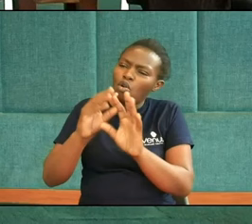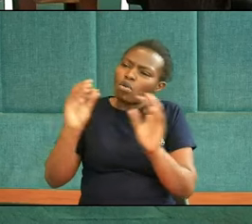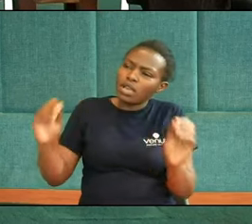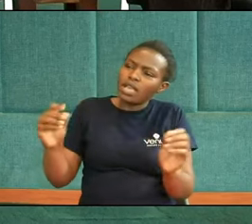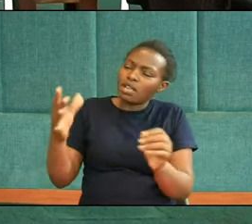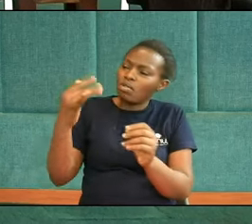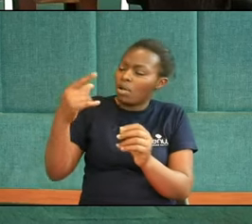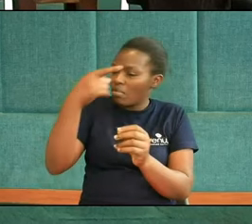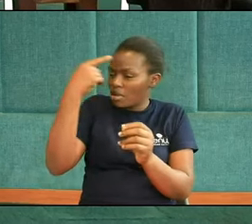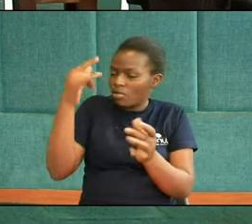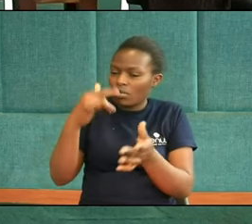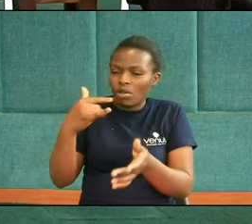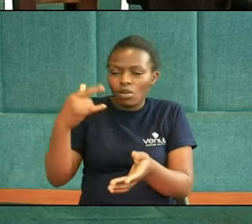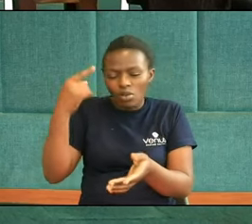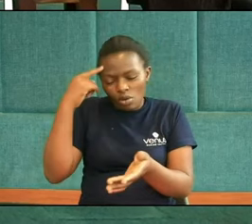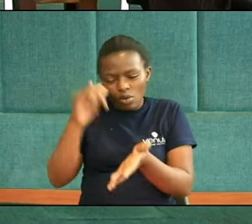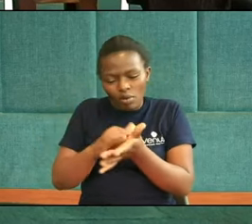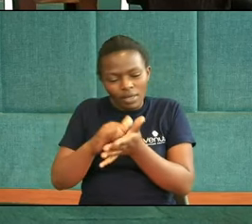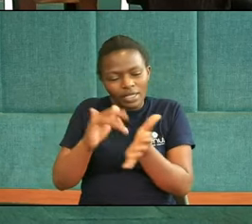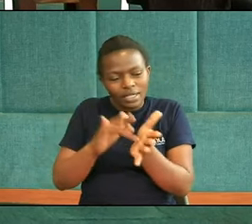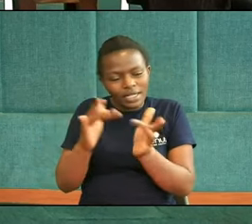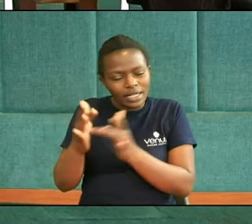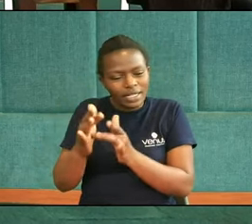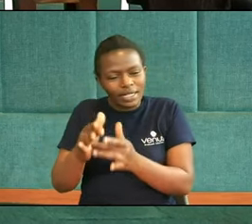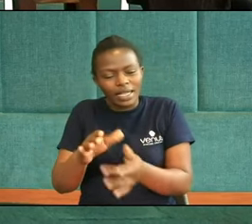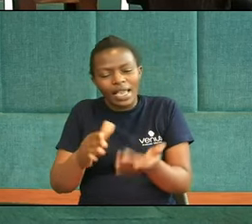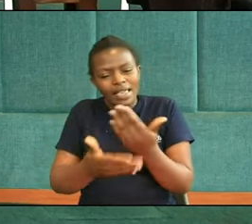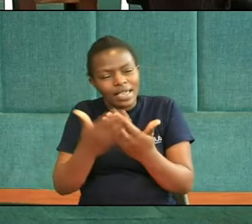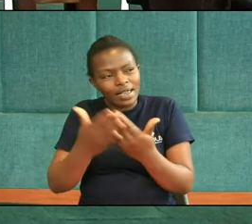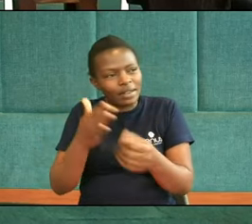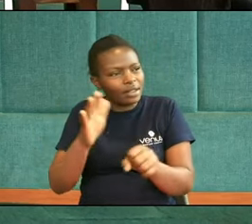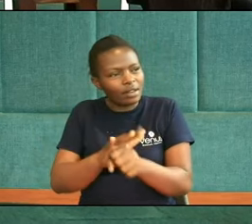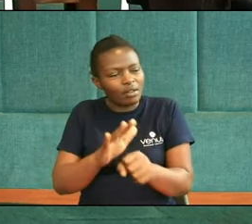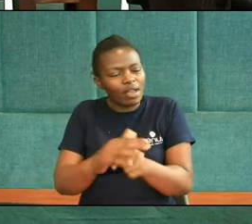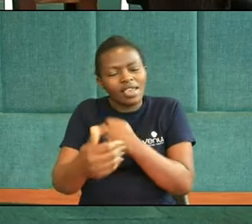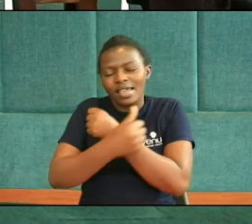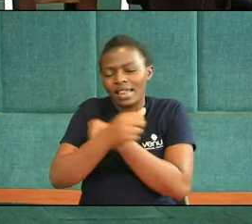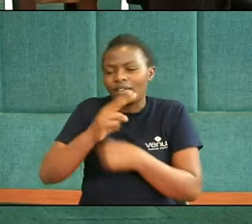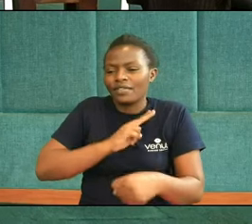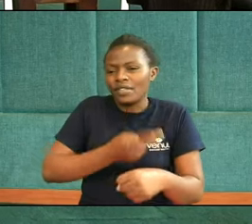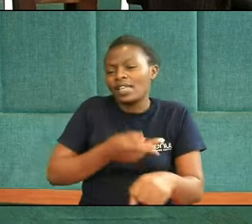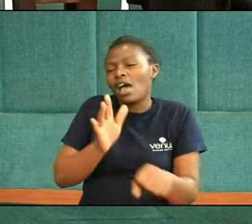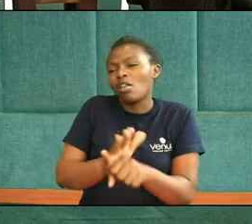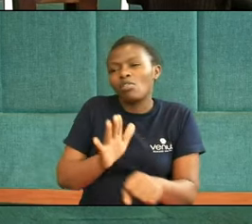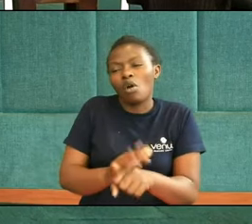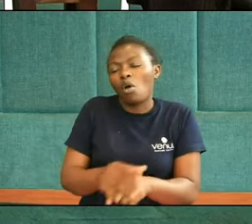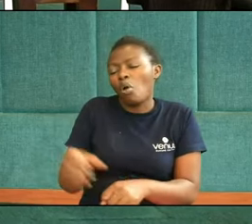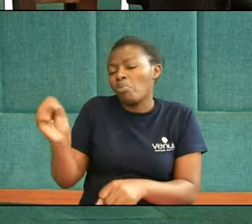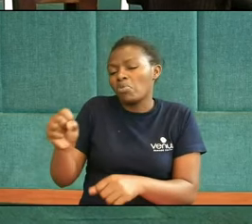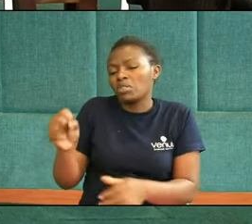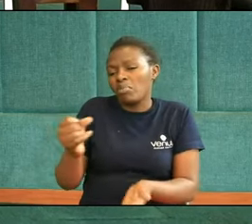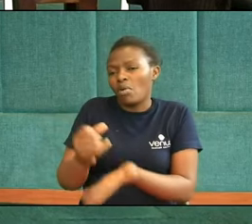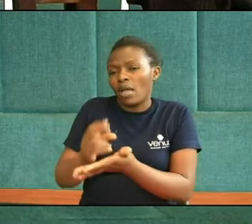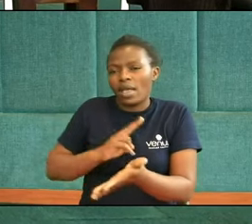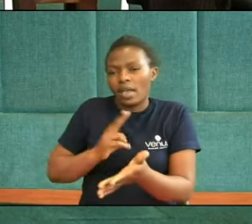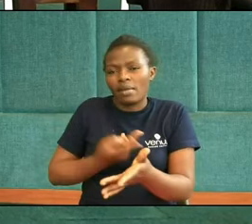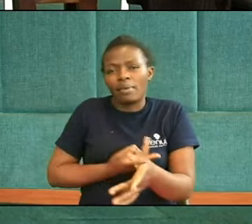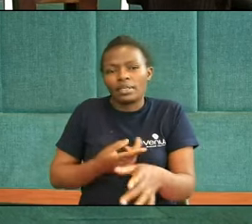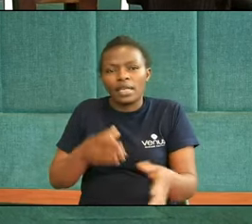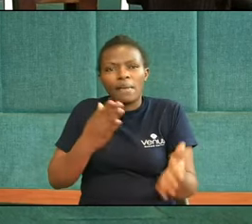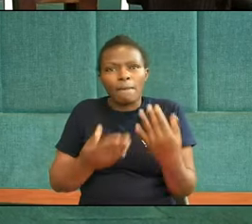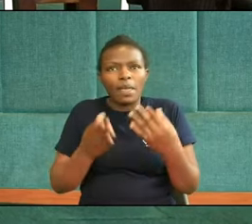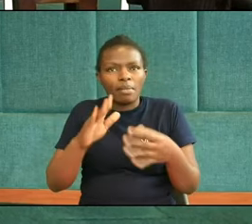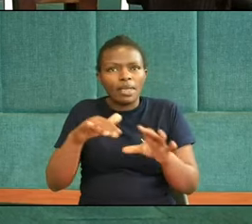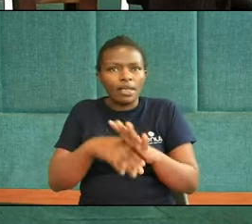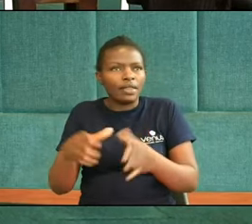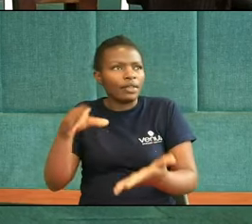that Jesus is Loving And caring And he would help us Like Through any Let's say for example If it's a case And I had